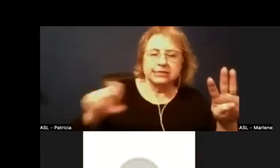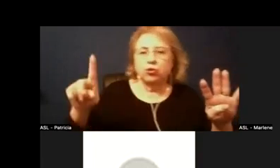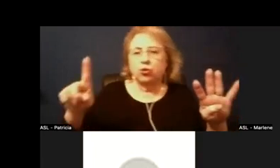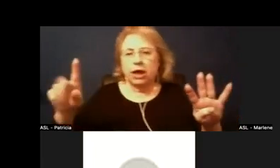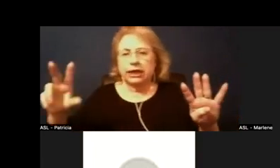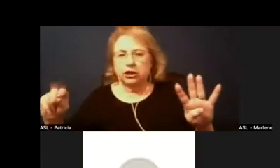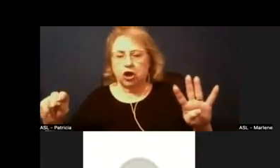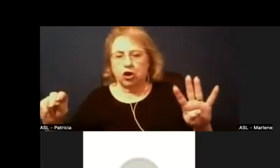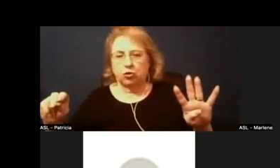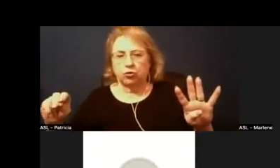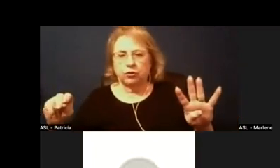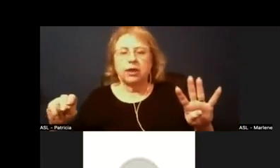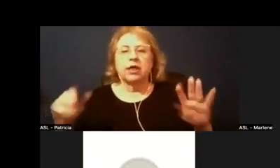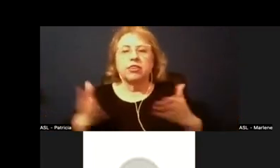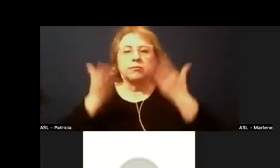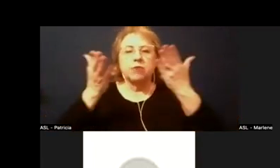and the motion passes